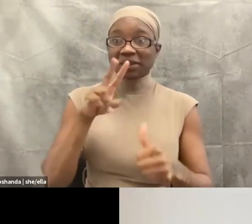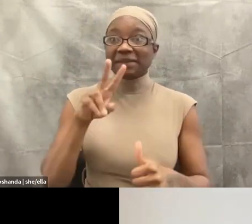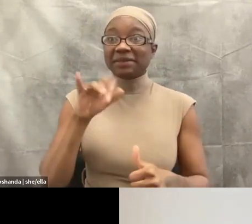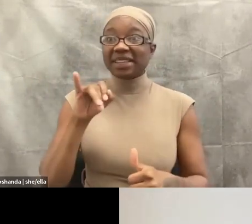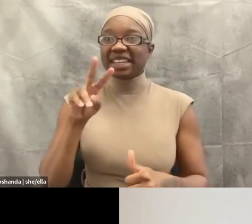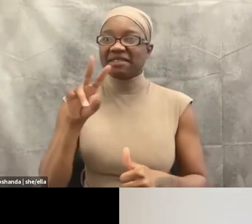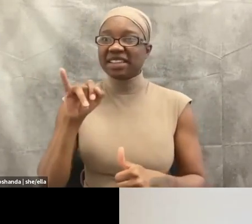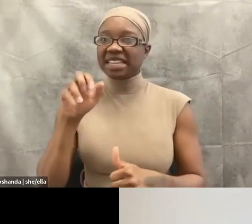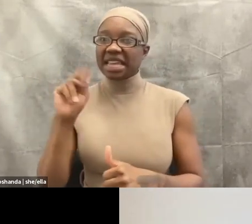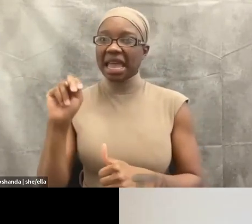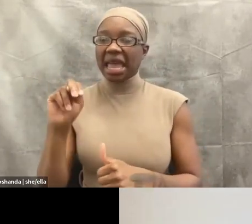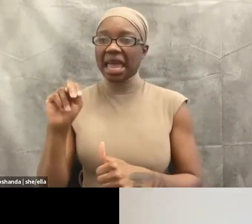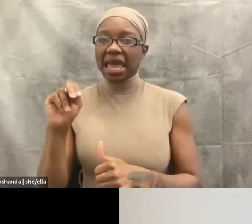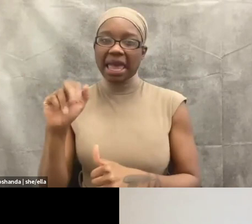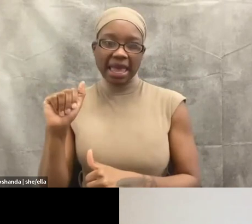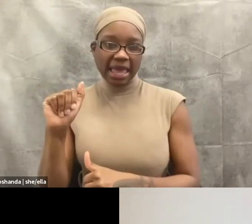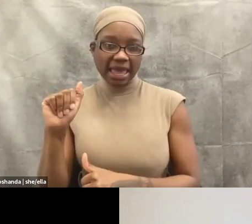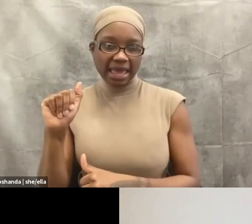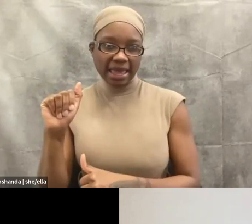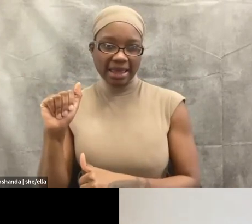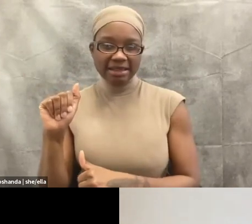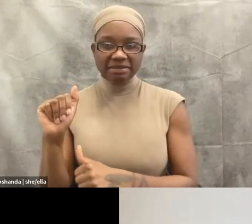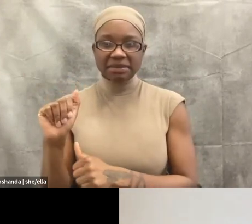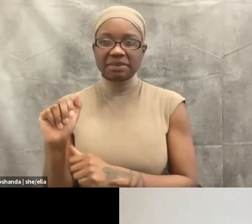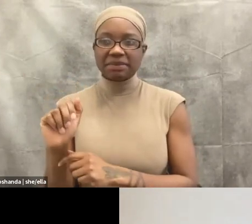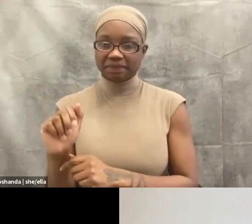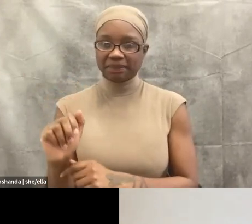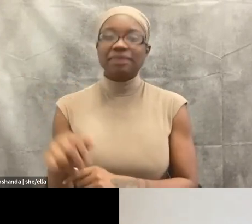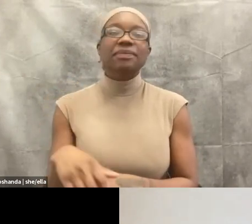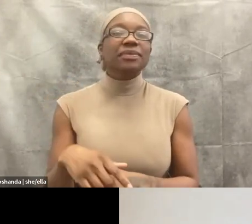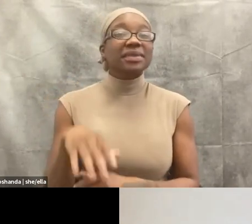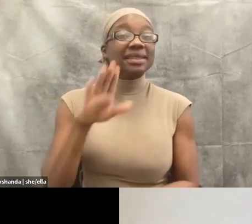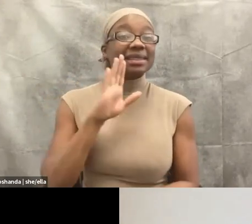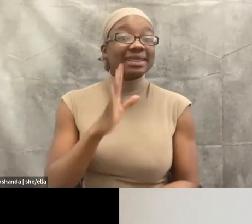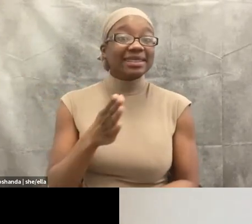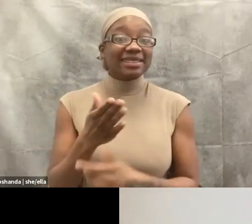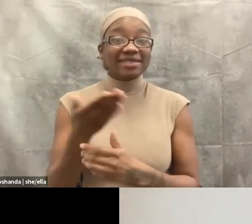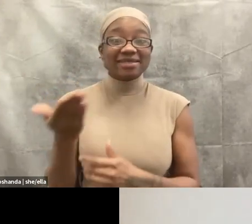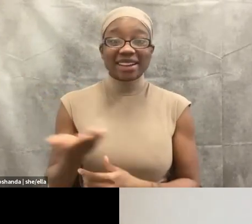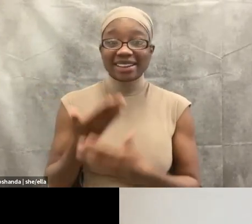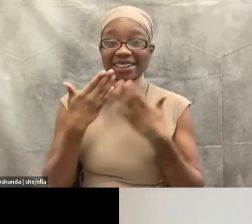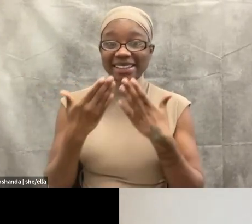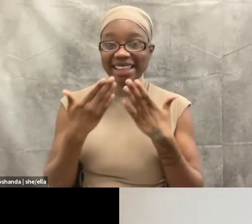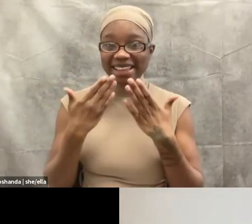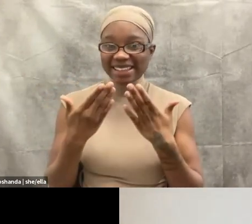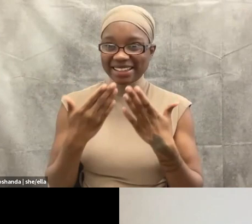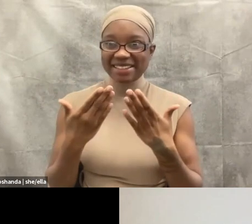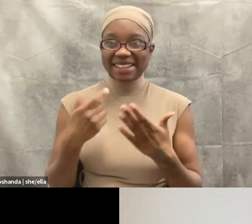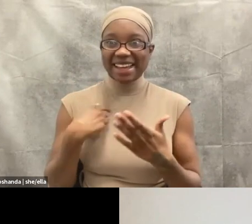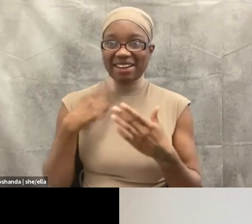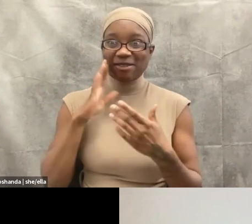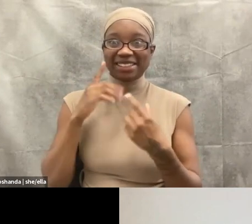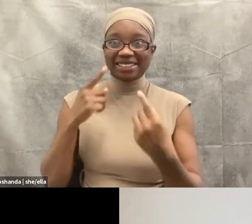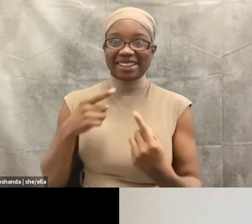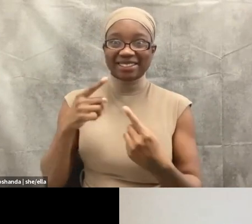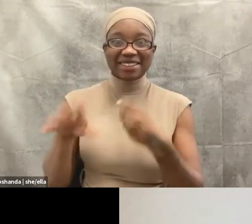Hello, everyone. Welcome. Thank you for that wonderful grounding. don't know. I'm going to have trouble adding to it, but I'll do my